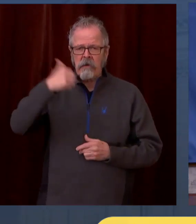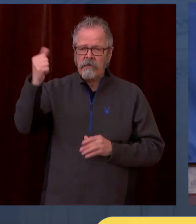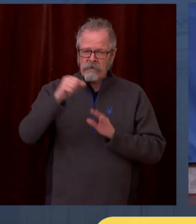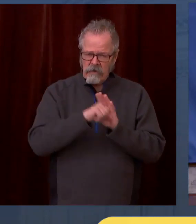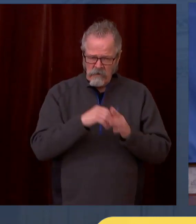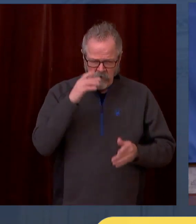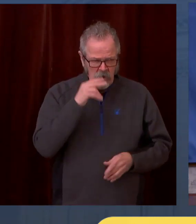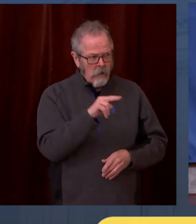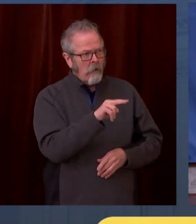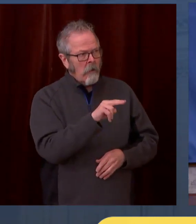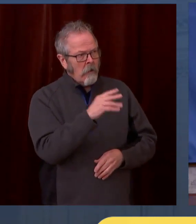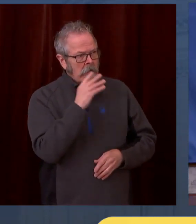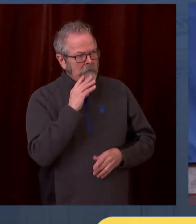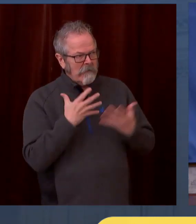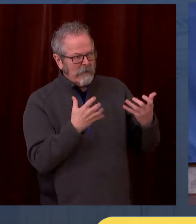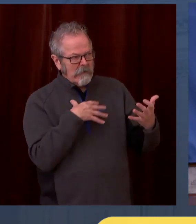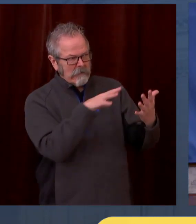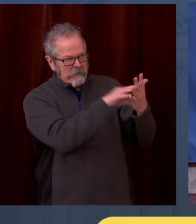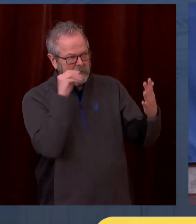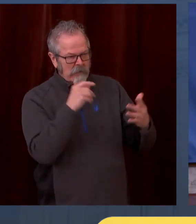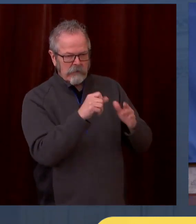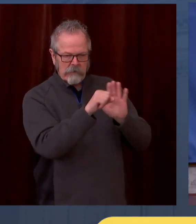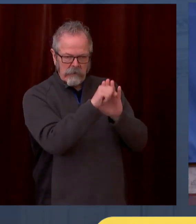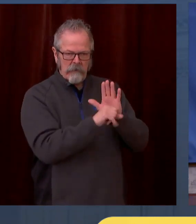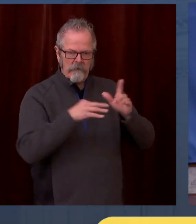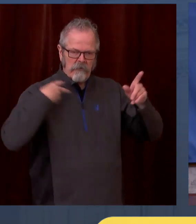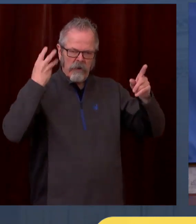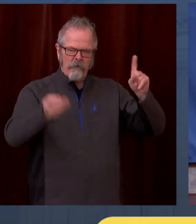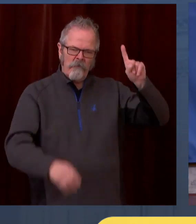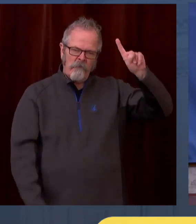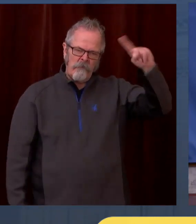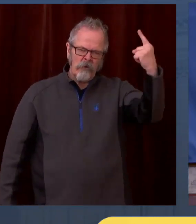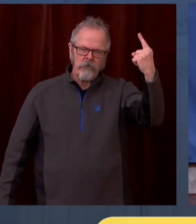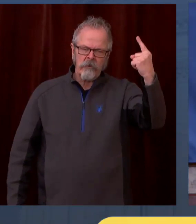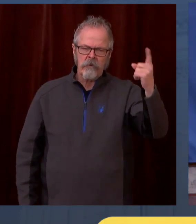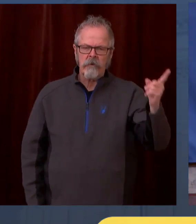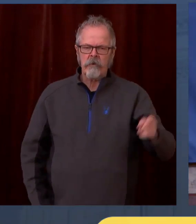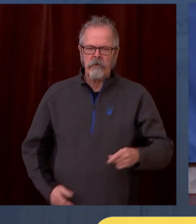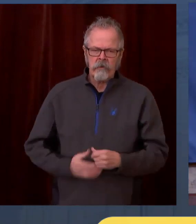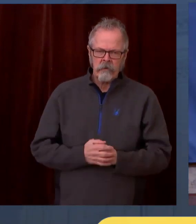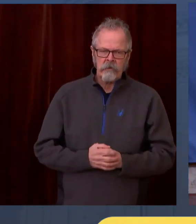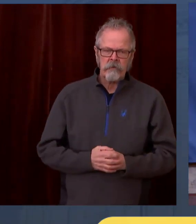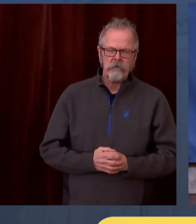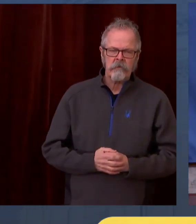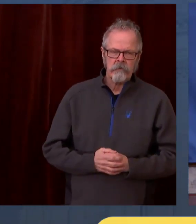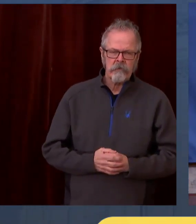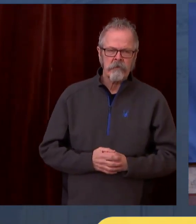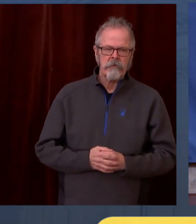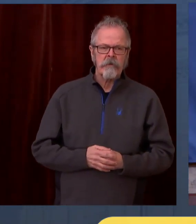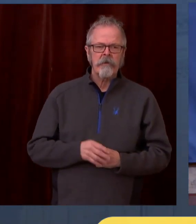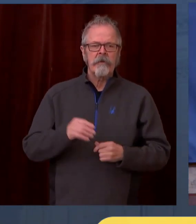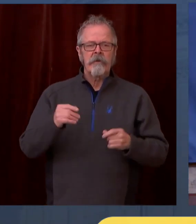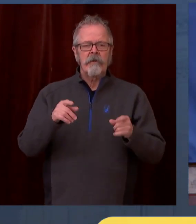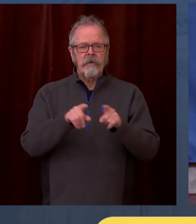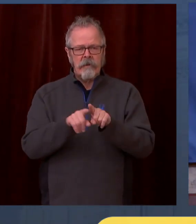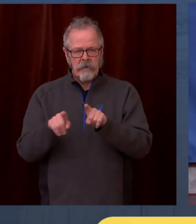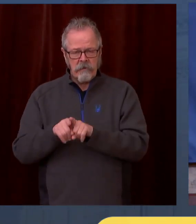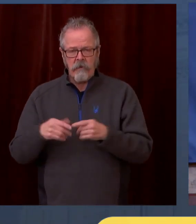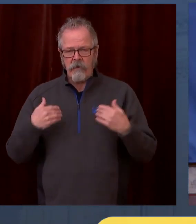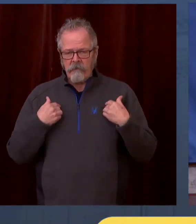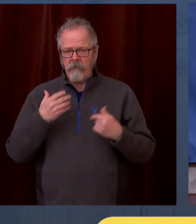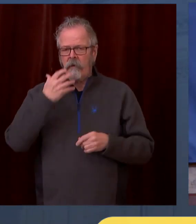customer support with the state hotline for scheduling appointments. And starting next week, Amazon call center representatives